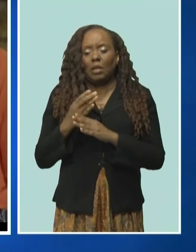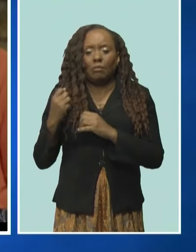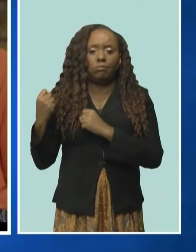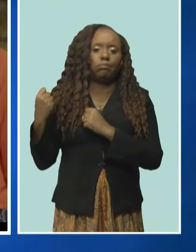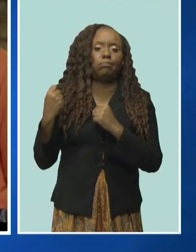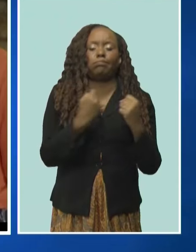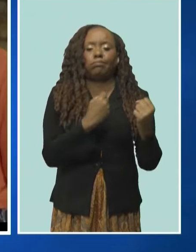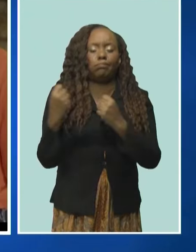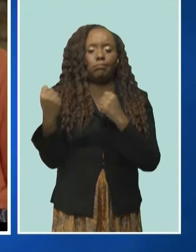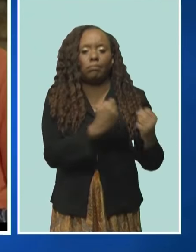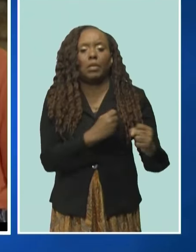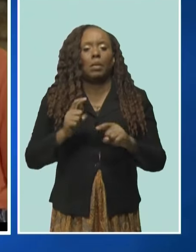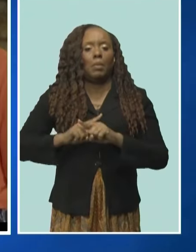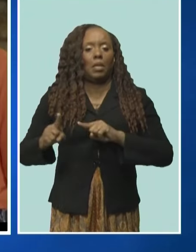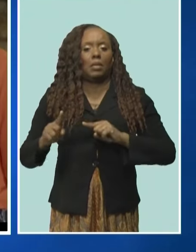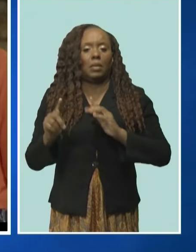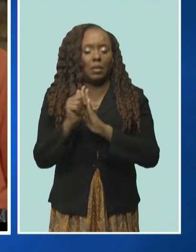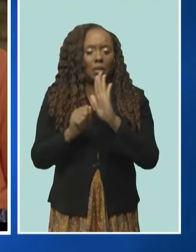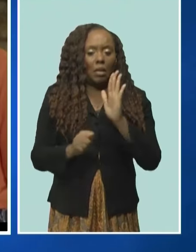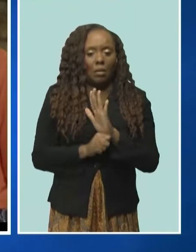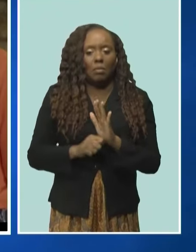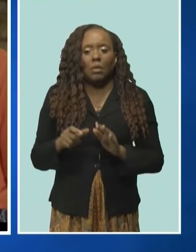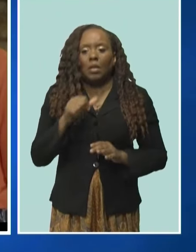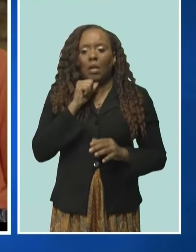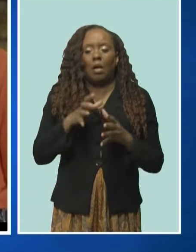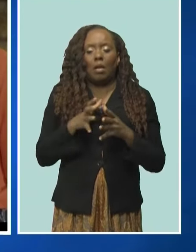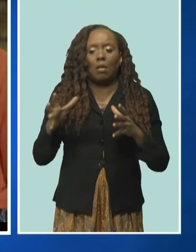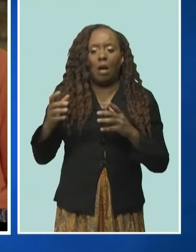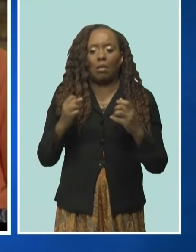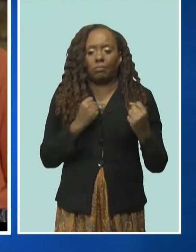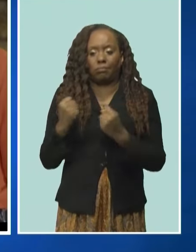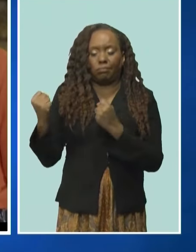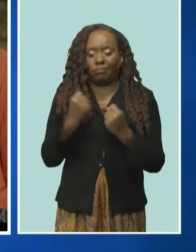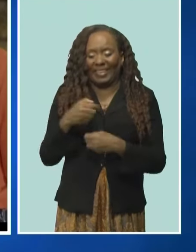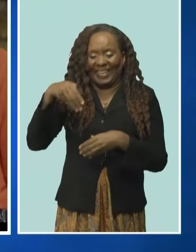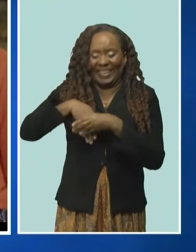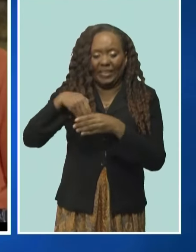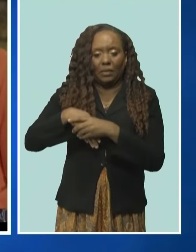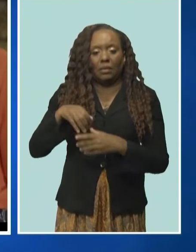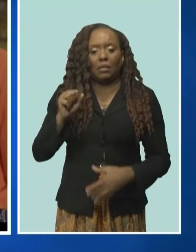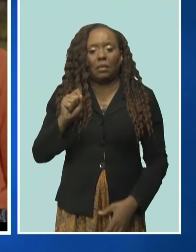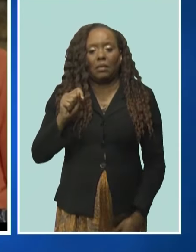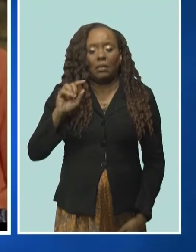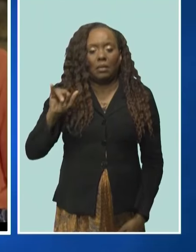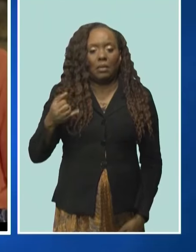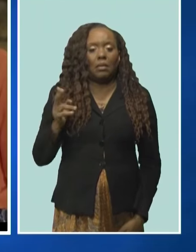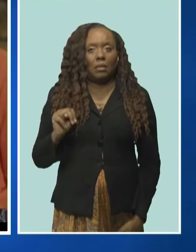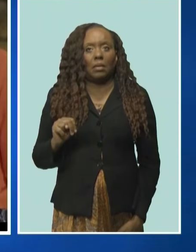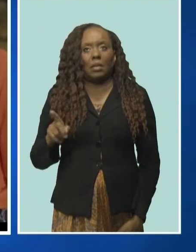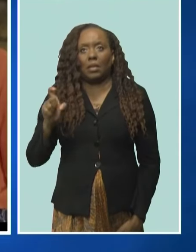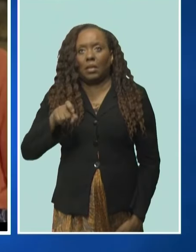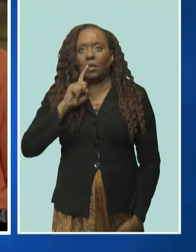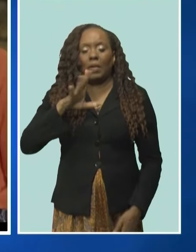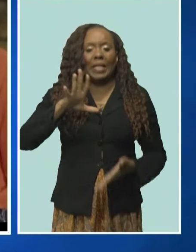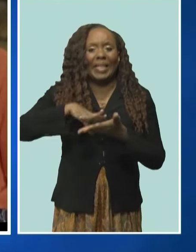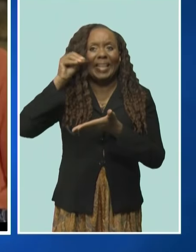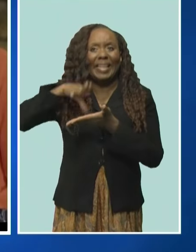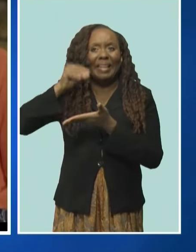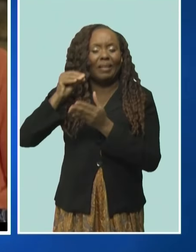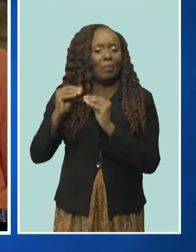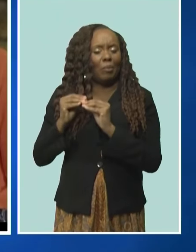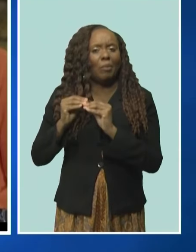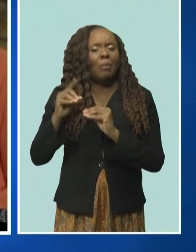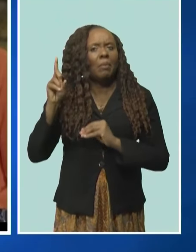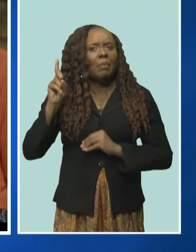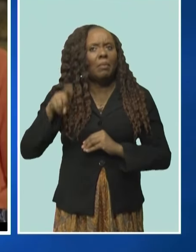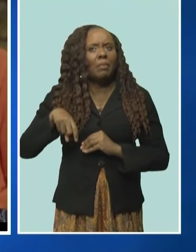Santia that as we have this conversation between education and the parish, that you may also need, and